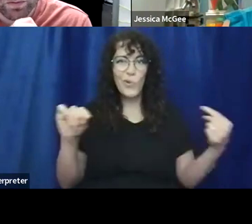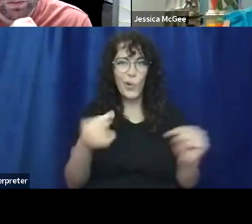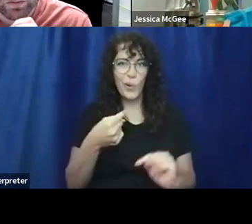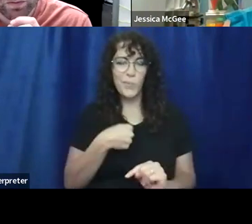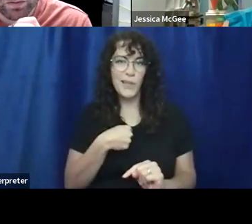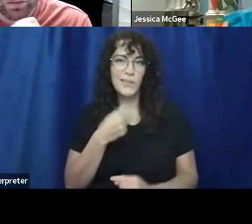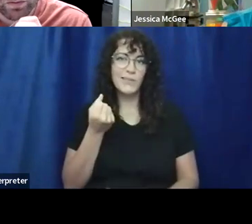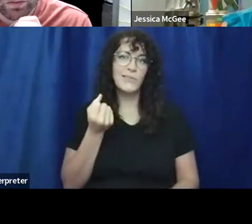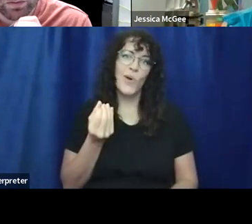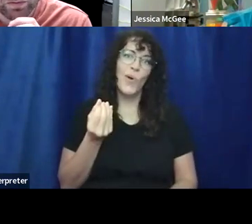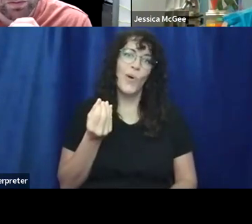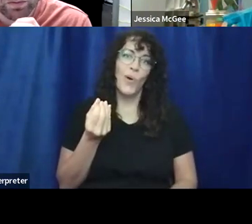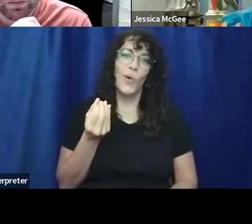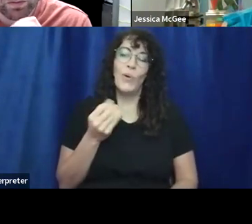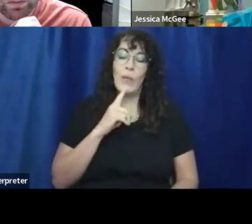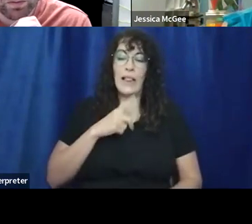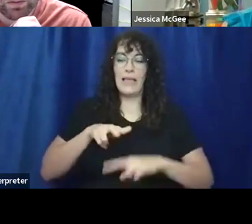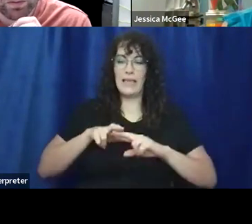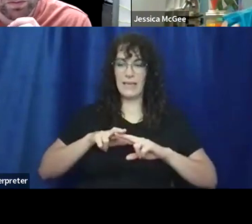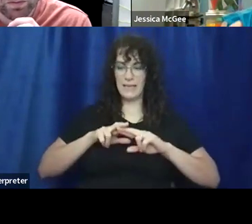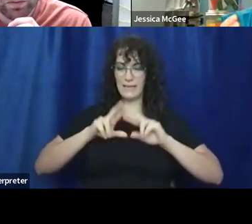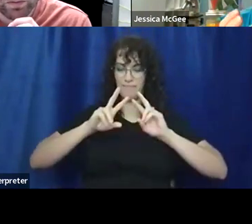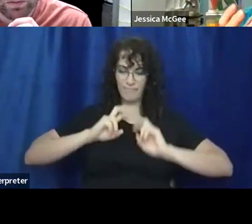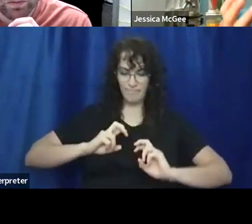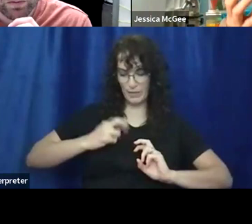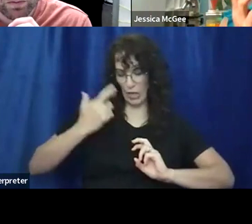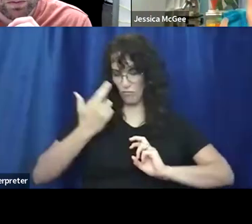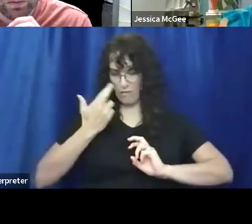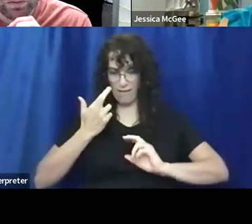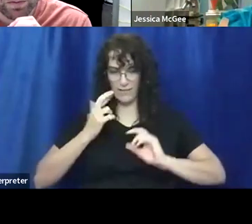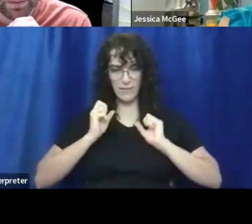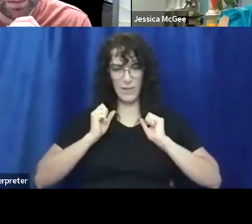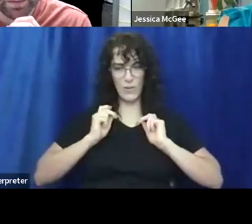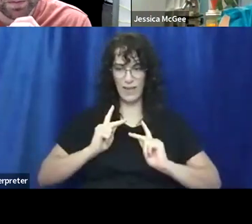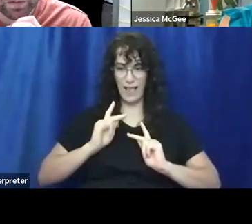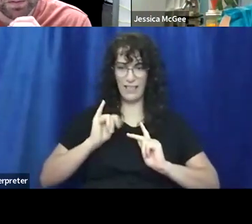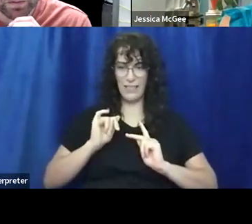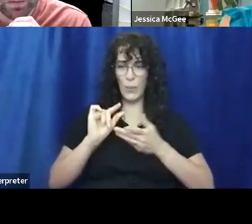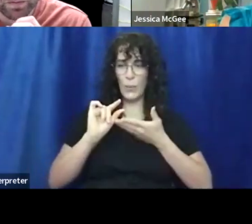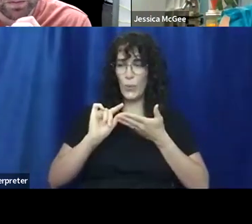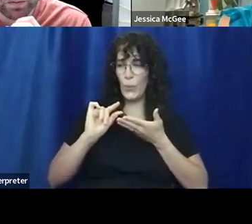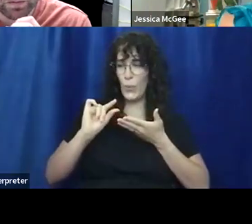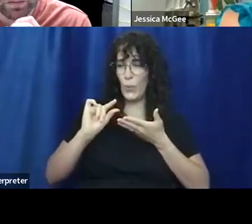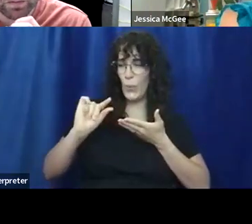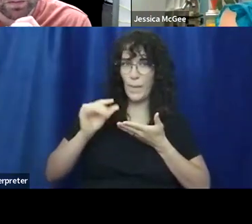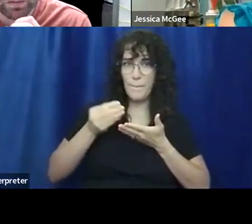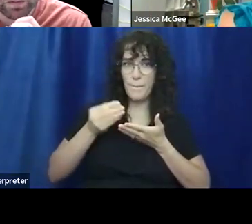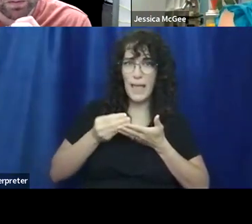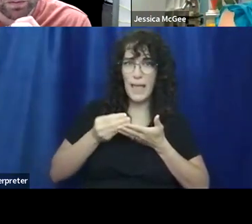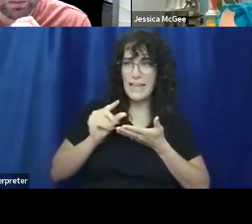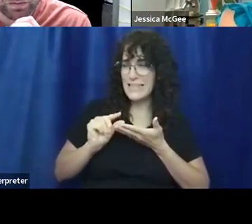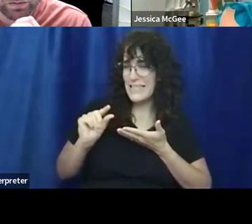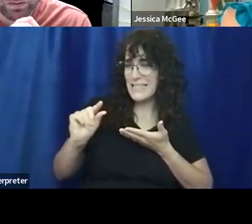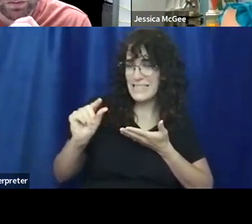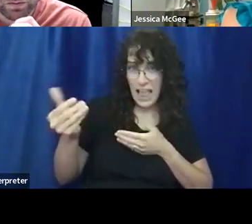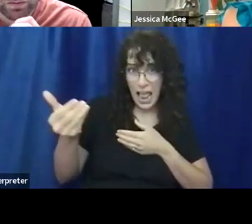so really sitting down and realizing, okay, take this small amount of money and hire somebody just for three hours